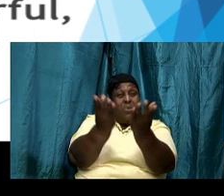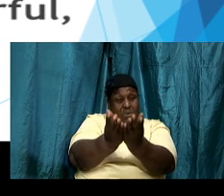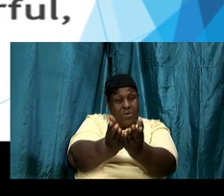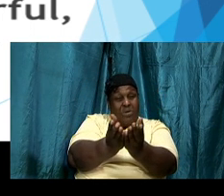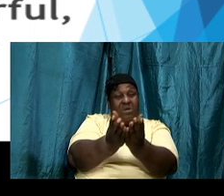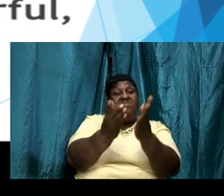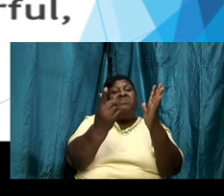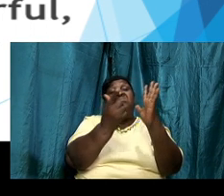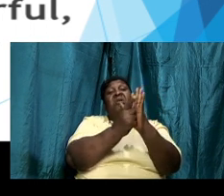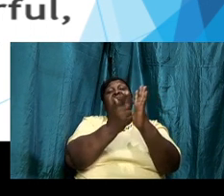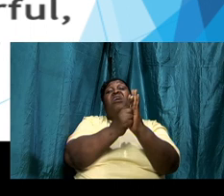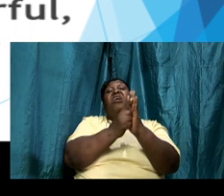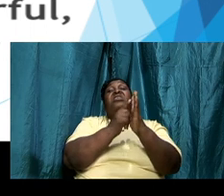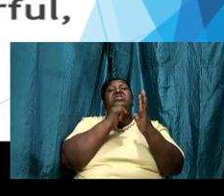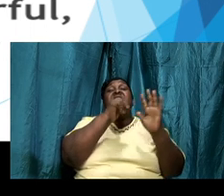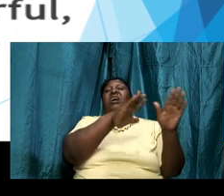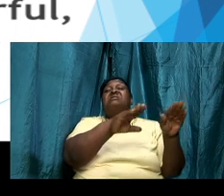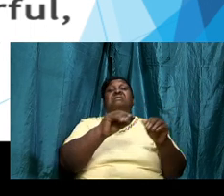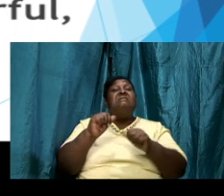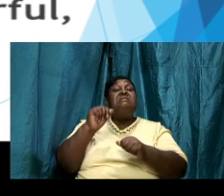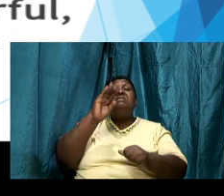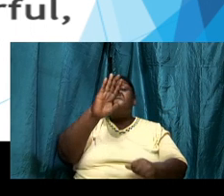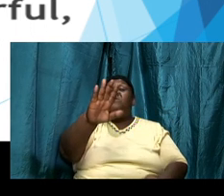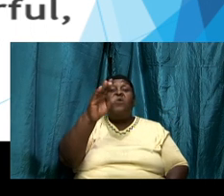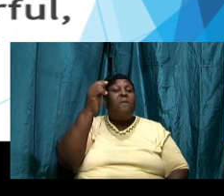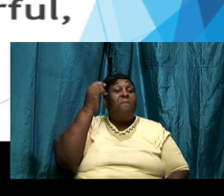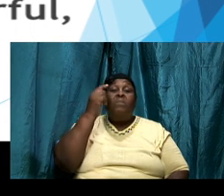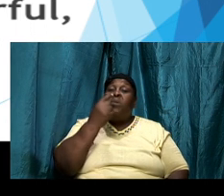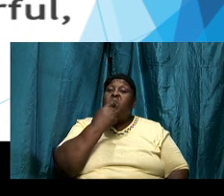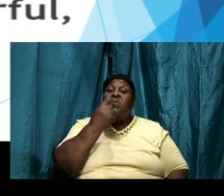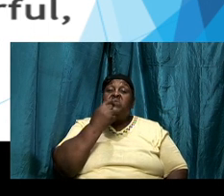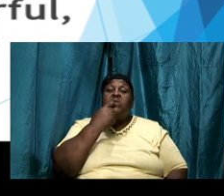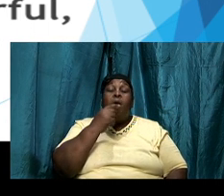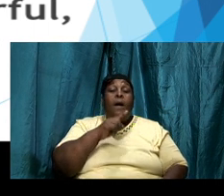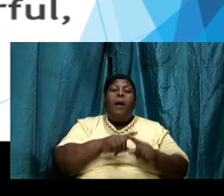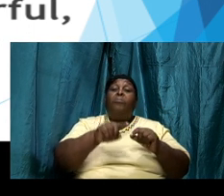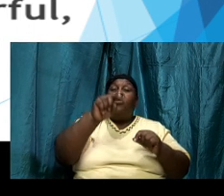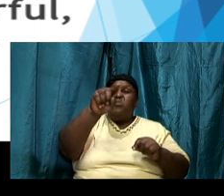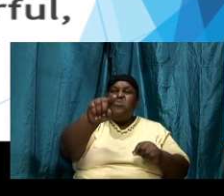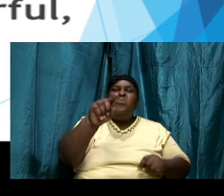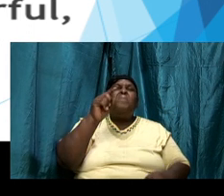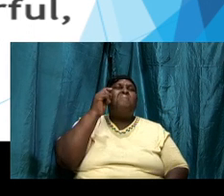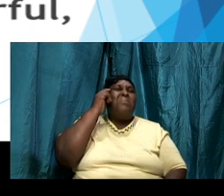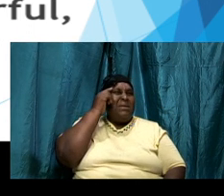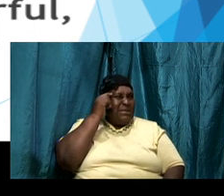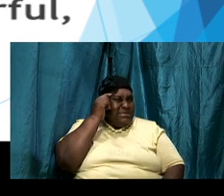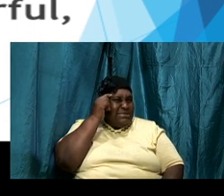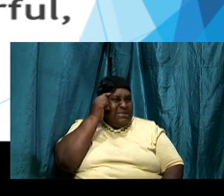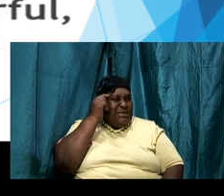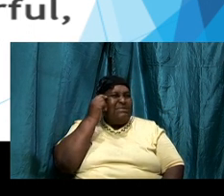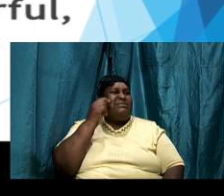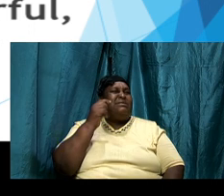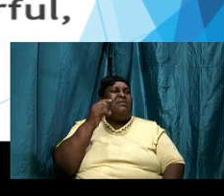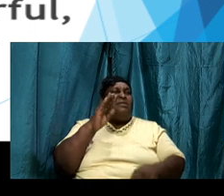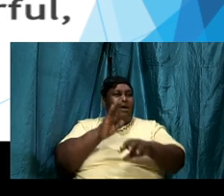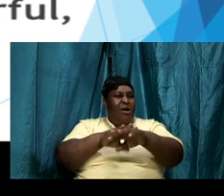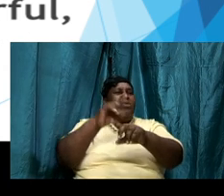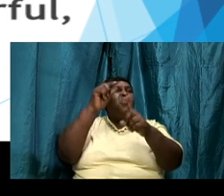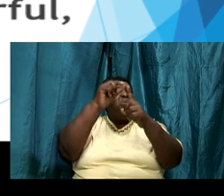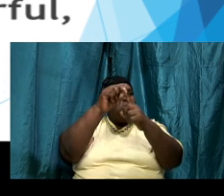your mouth but you shall meditate on it day and night